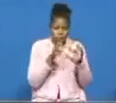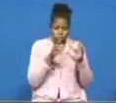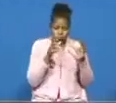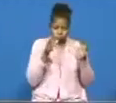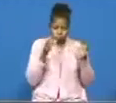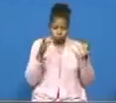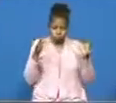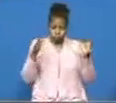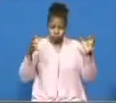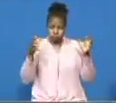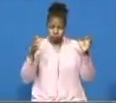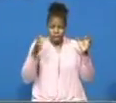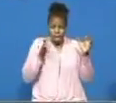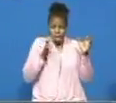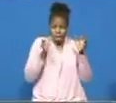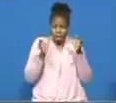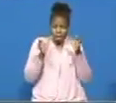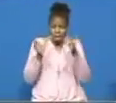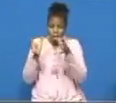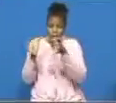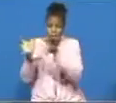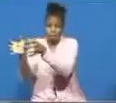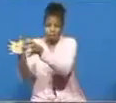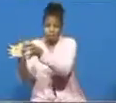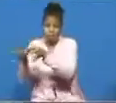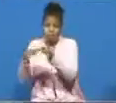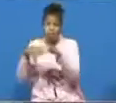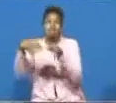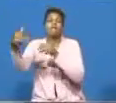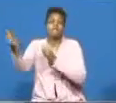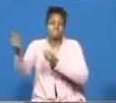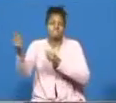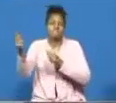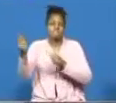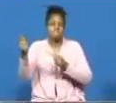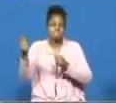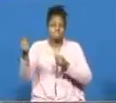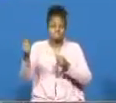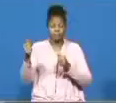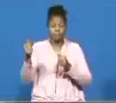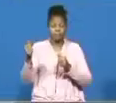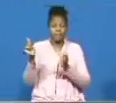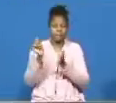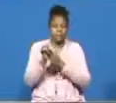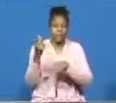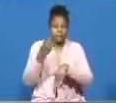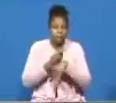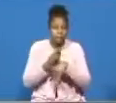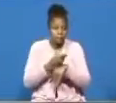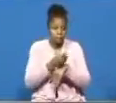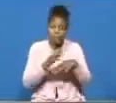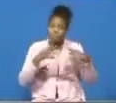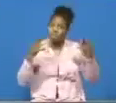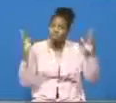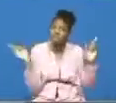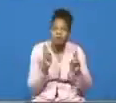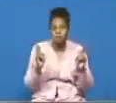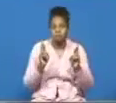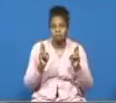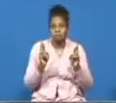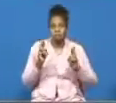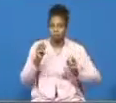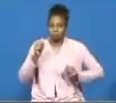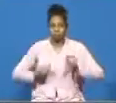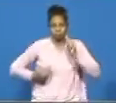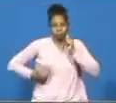even whilst in egyptian bondage and so on yes they got up that day yes they were ready and they